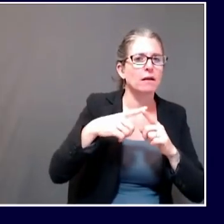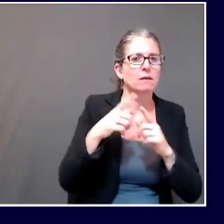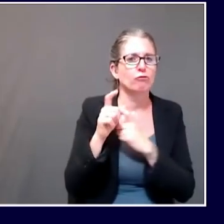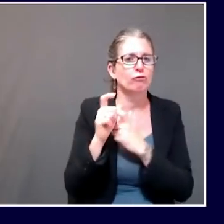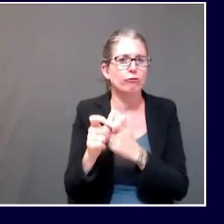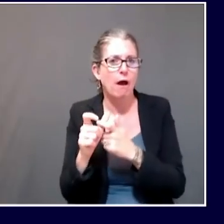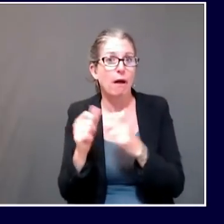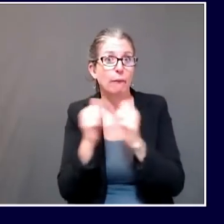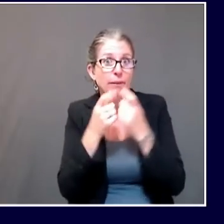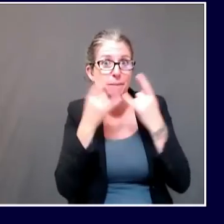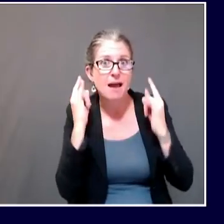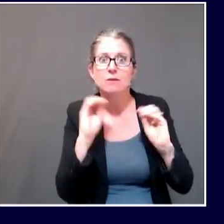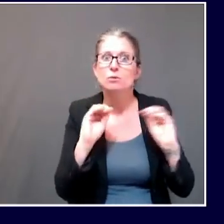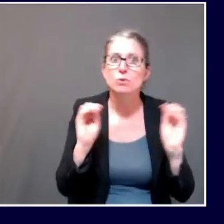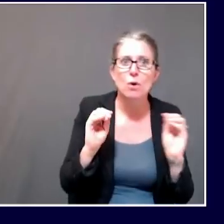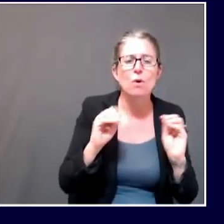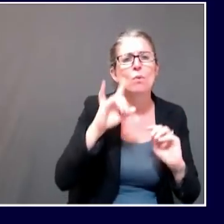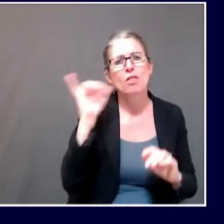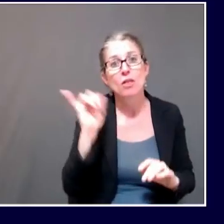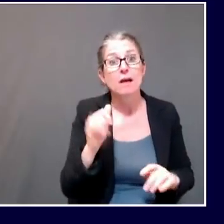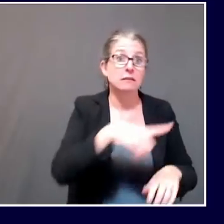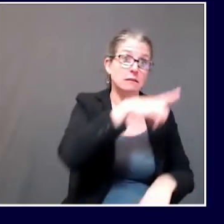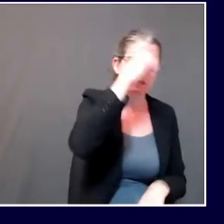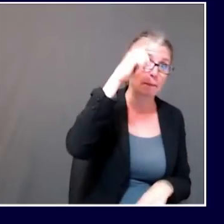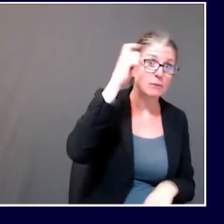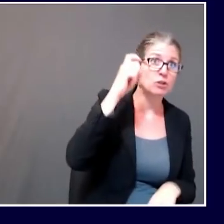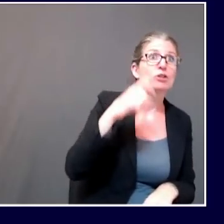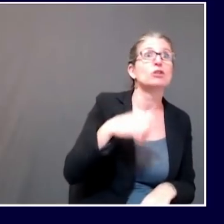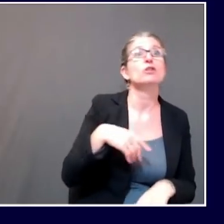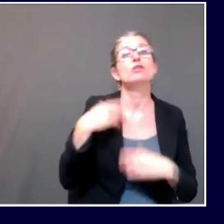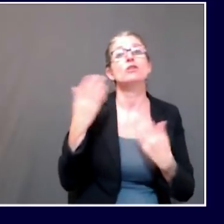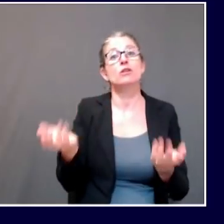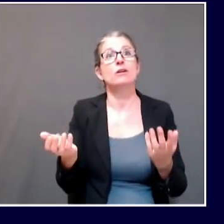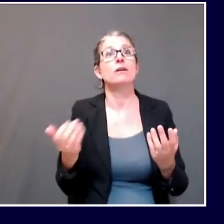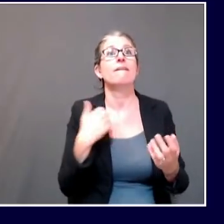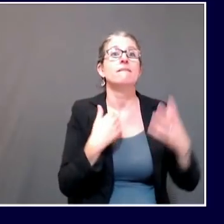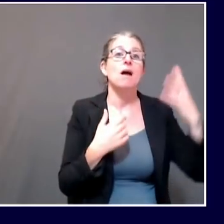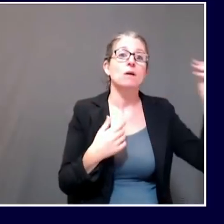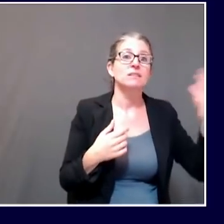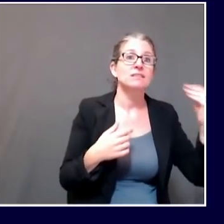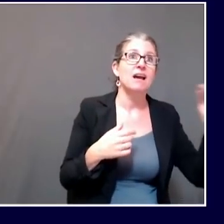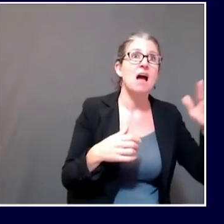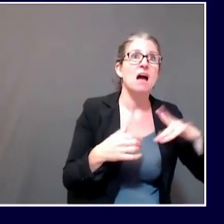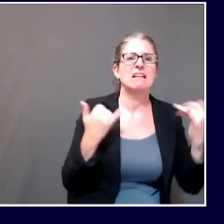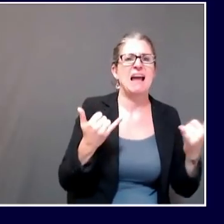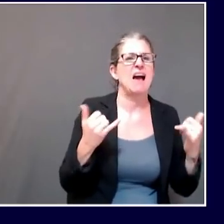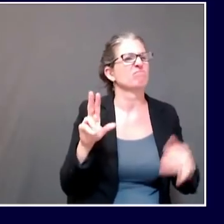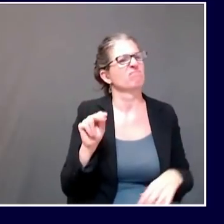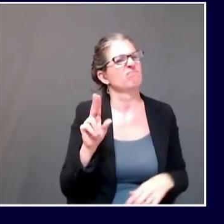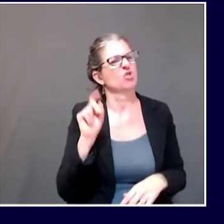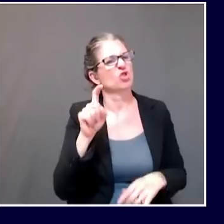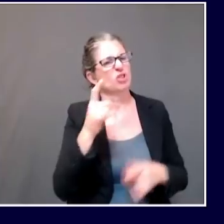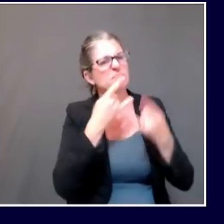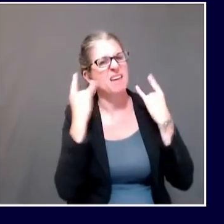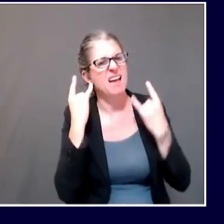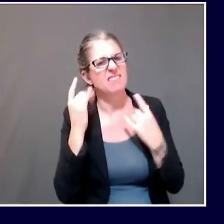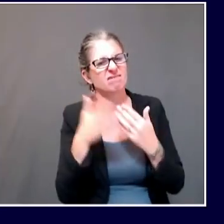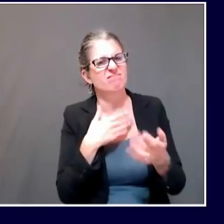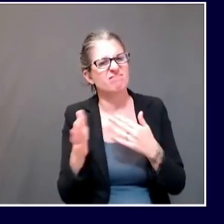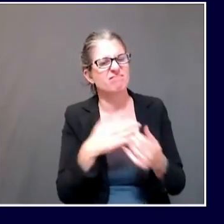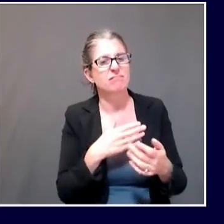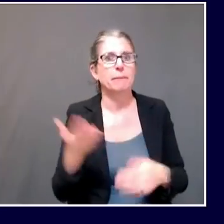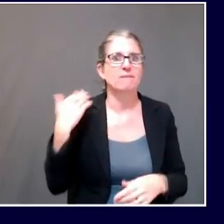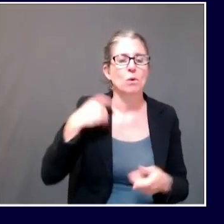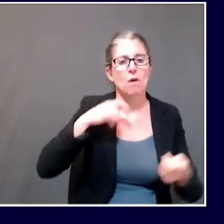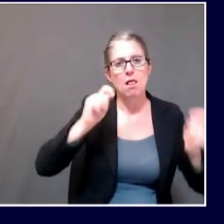offer an additional layer of protection. Uh, I think we also clarified guidance on road races, which have been missing. So we wanted to